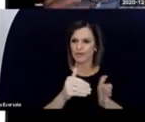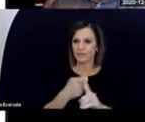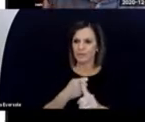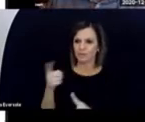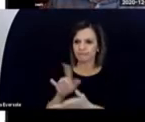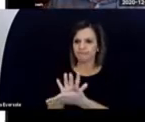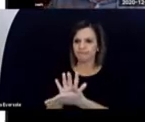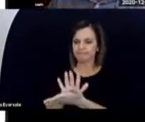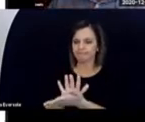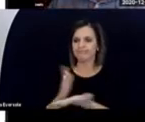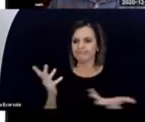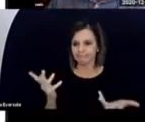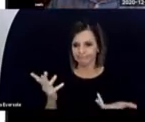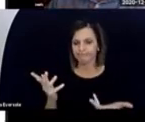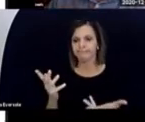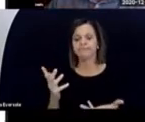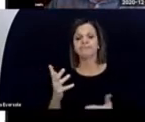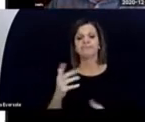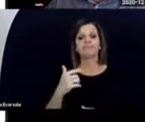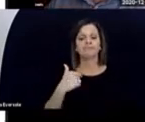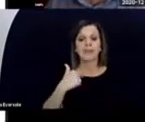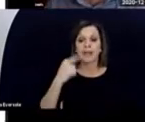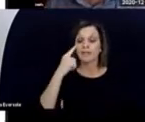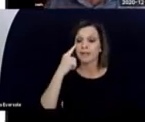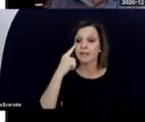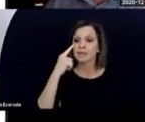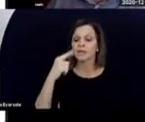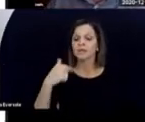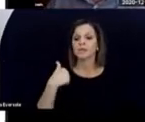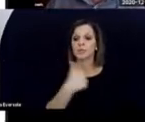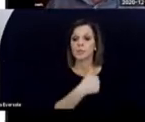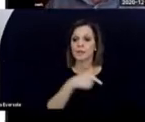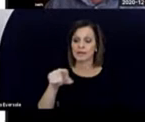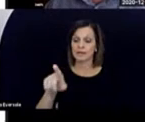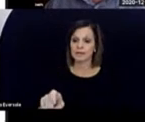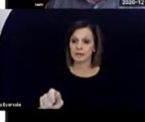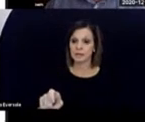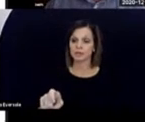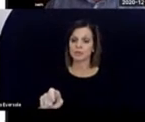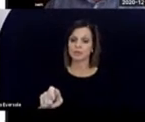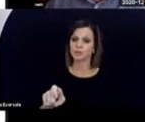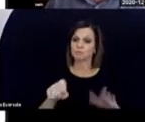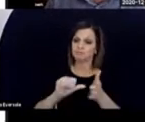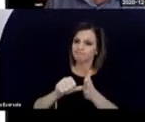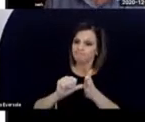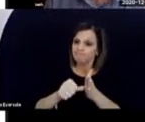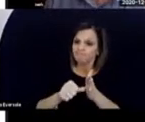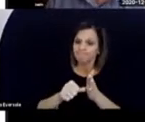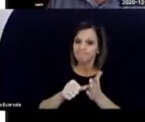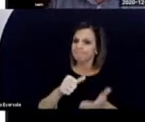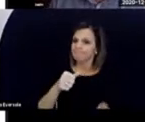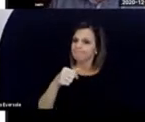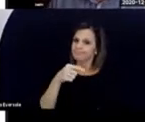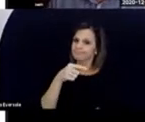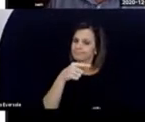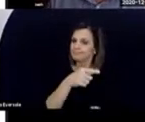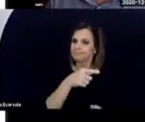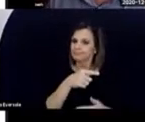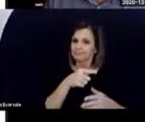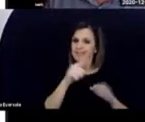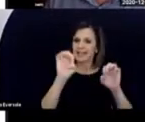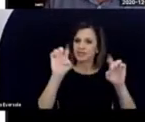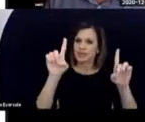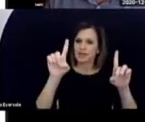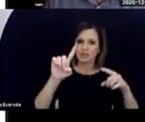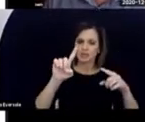And I think we need to make it very clear to people that this is about individualization. So